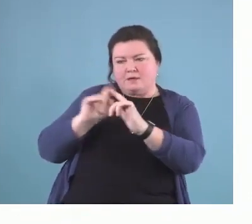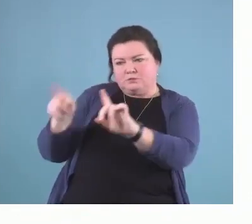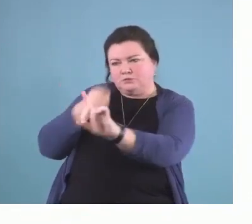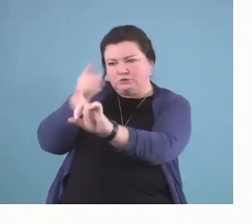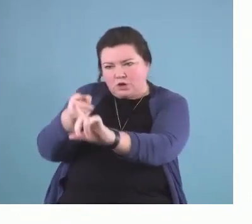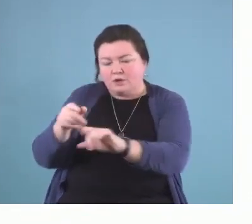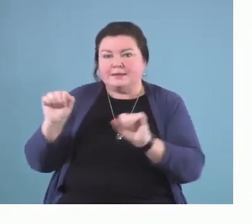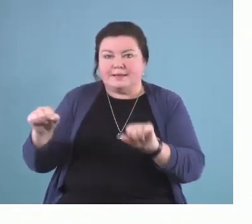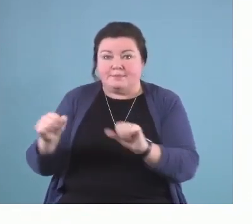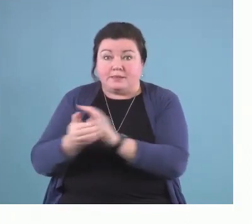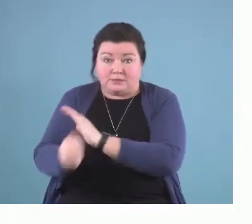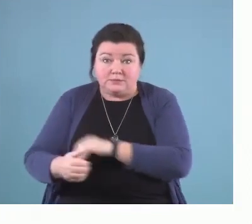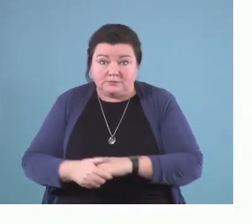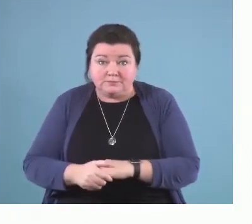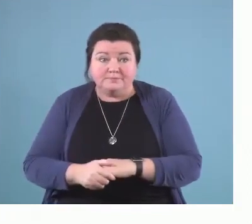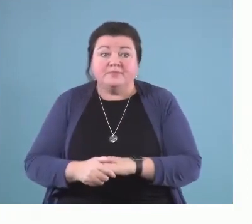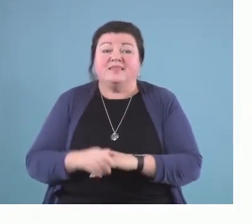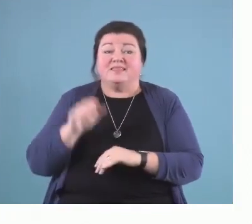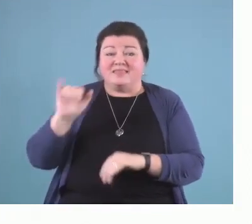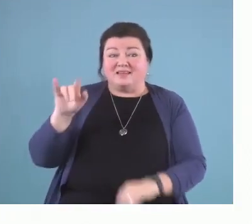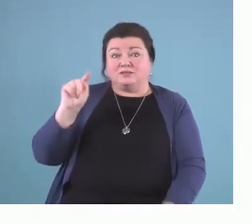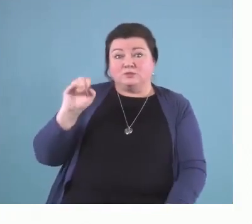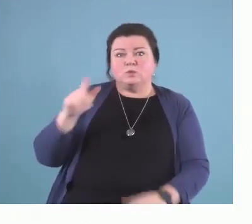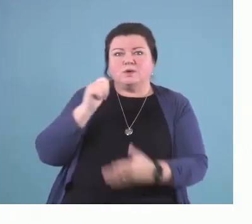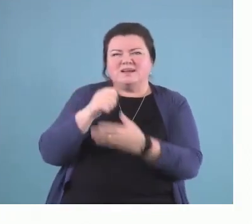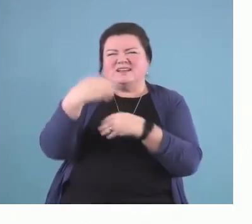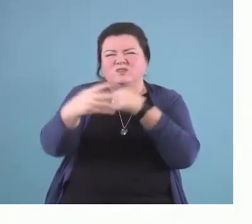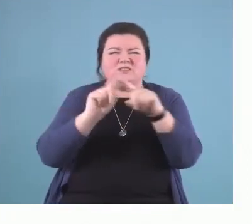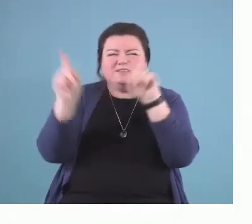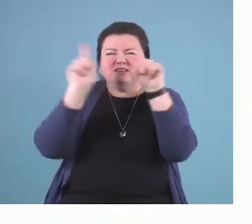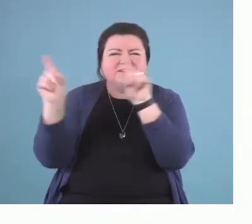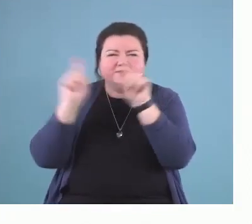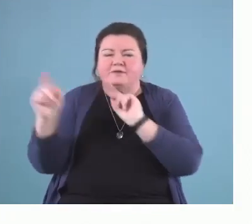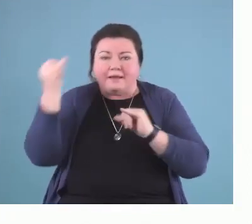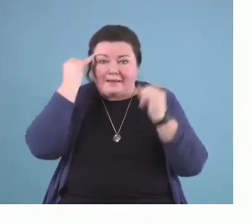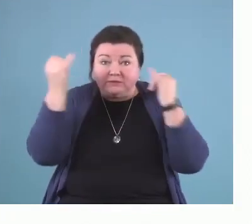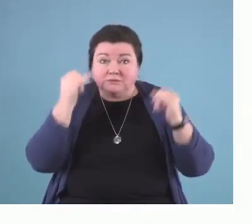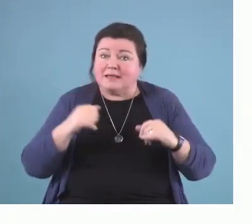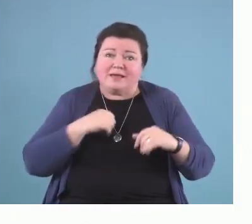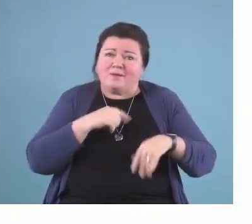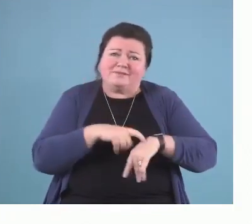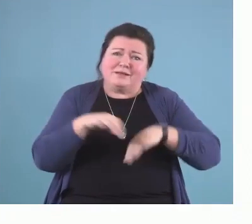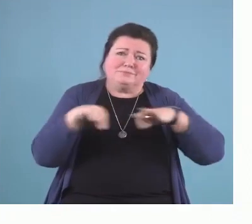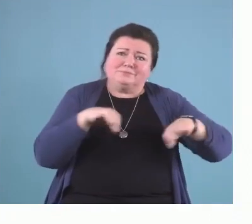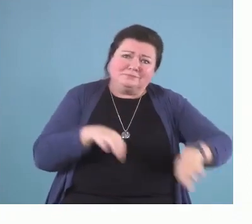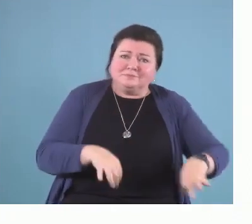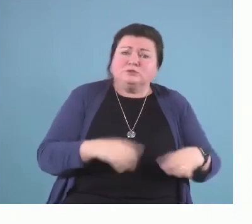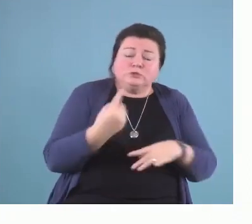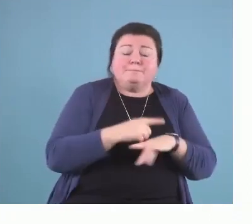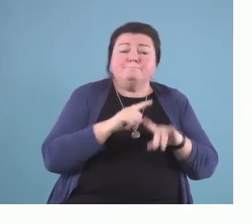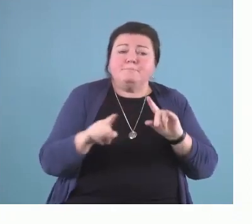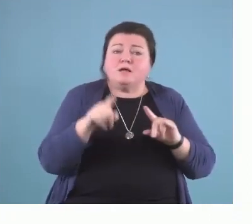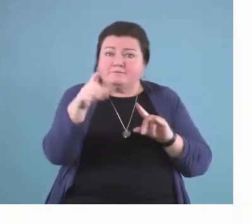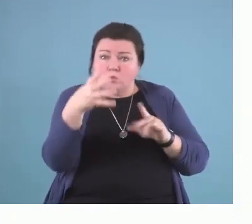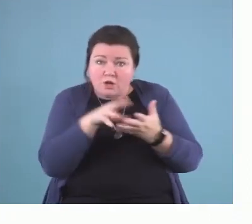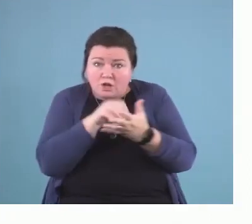little tool that will give you different ideas in there. So, I encourage you to try that out. We don't have a lot of time to talk about it today. But again, if you want to